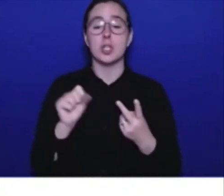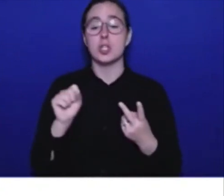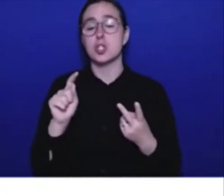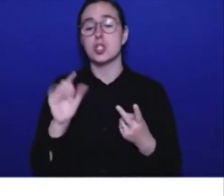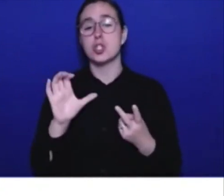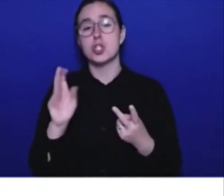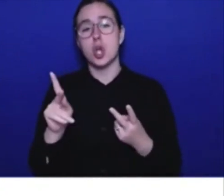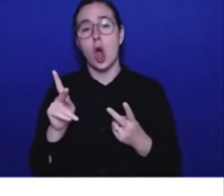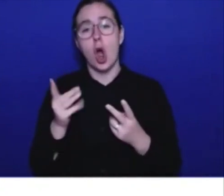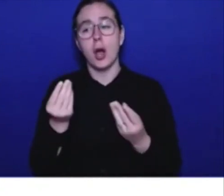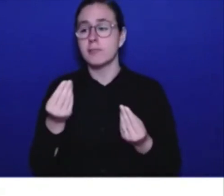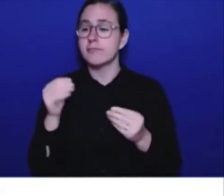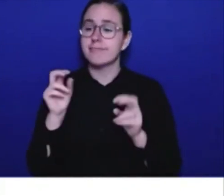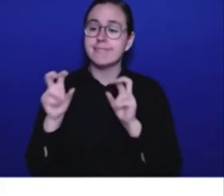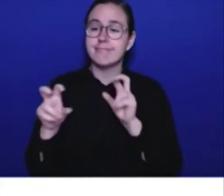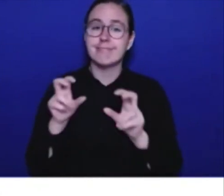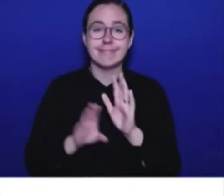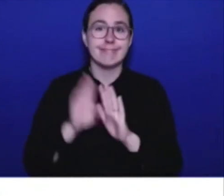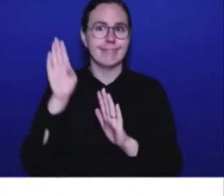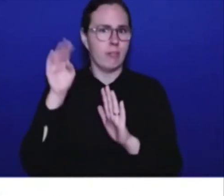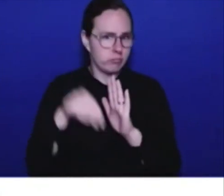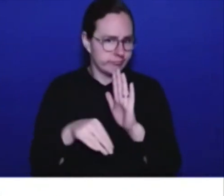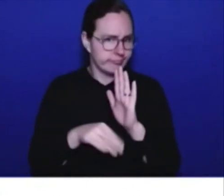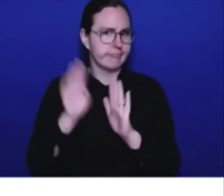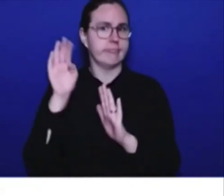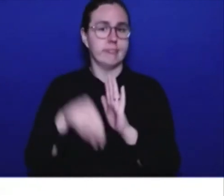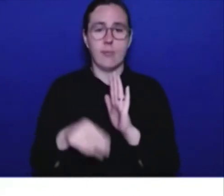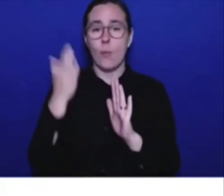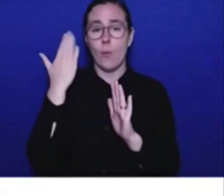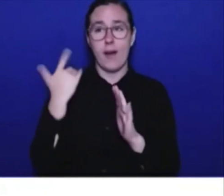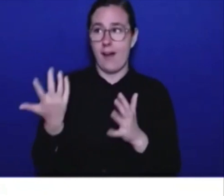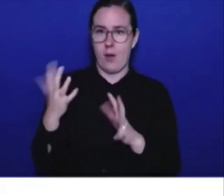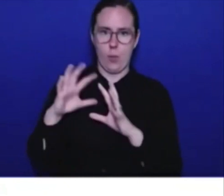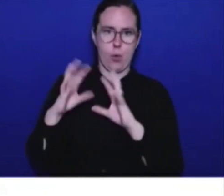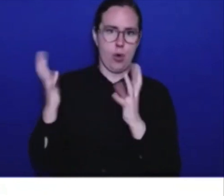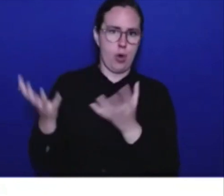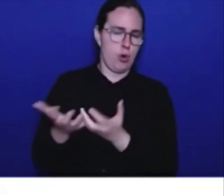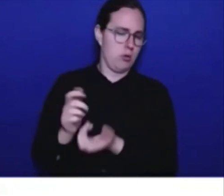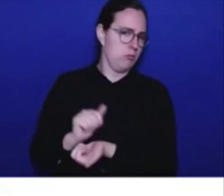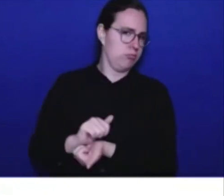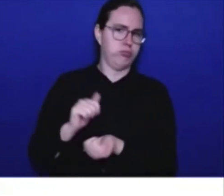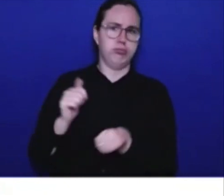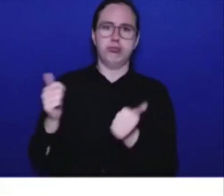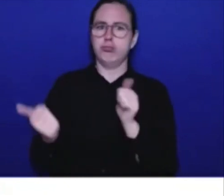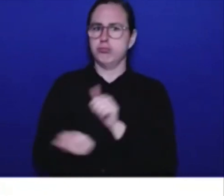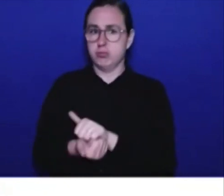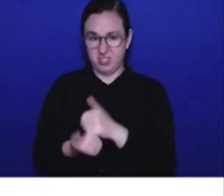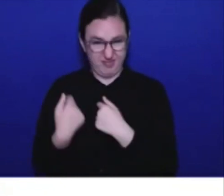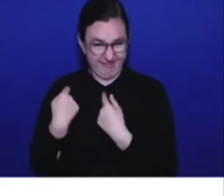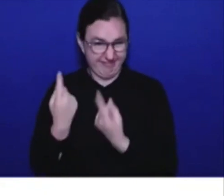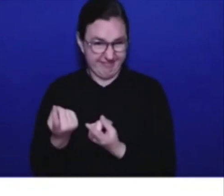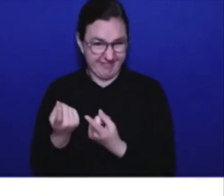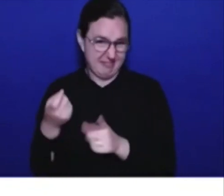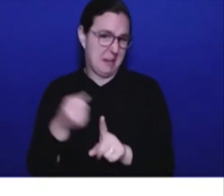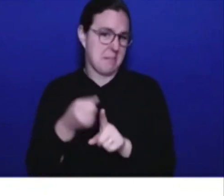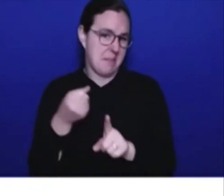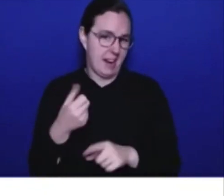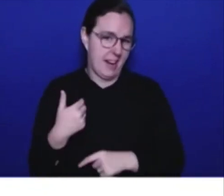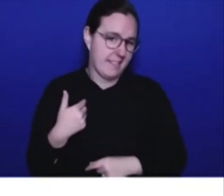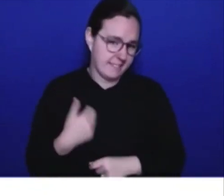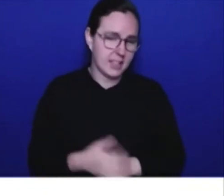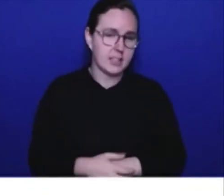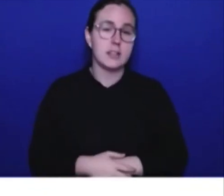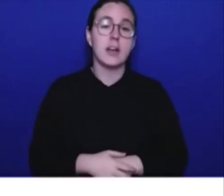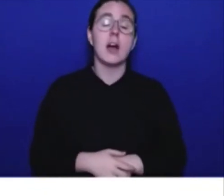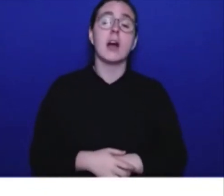in this global inflationary environment that we're seeing right now. And it's important to know that the underlying business at ICBC, their